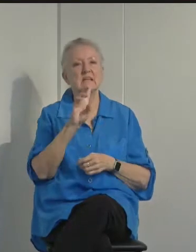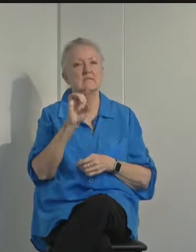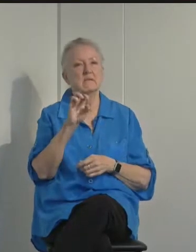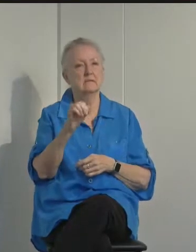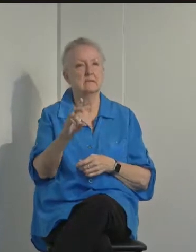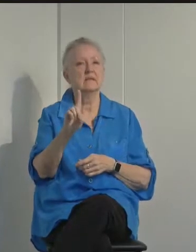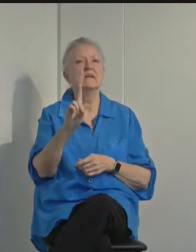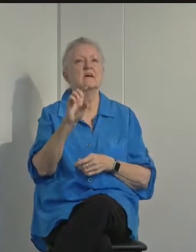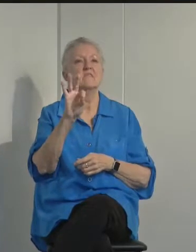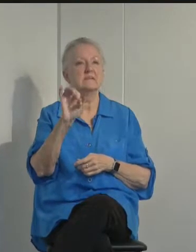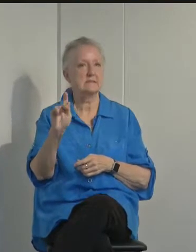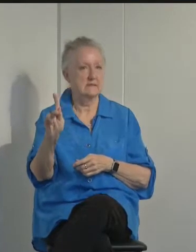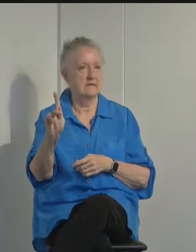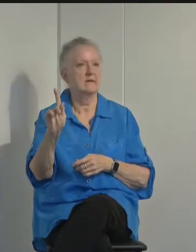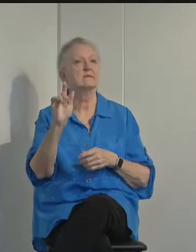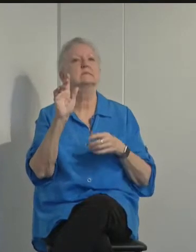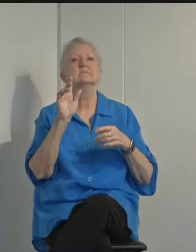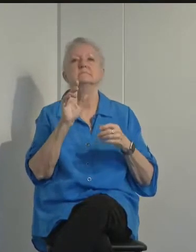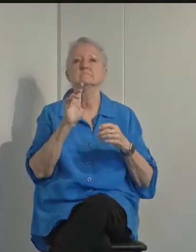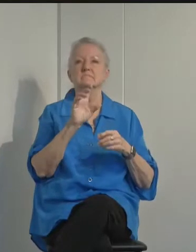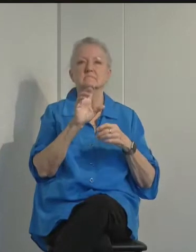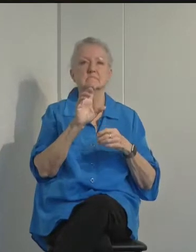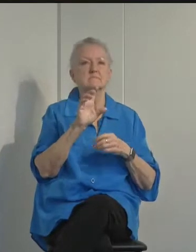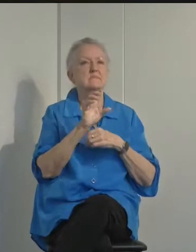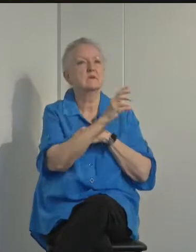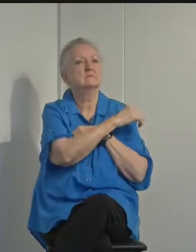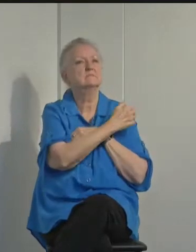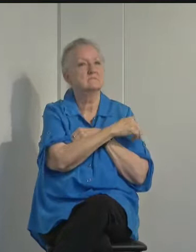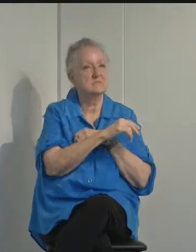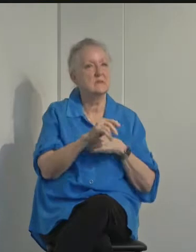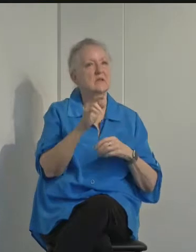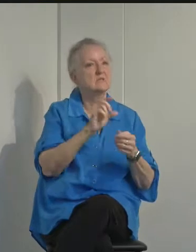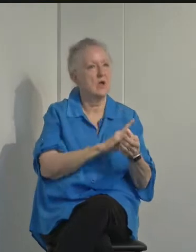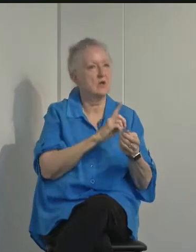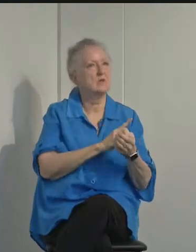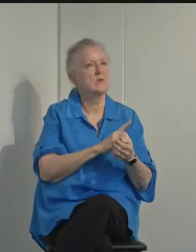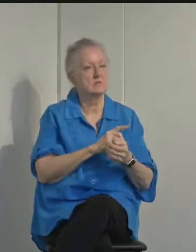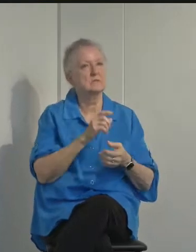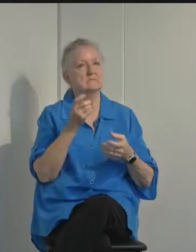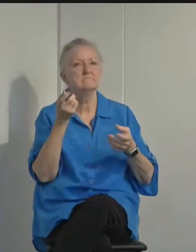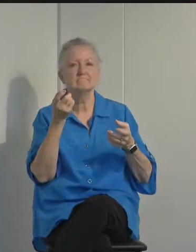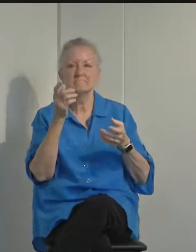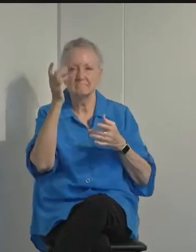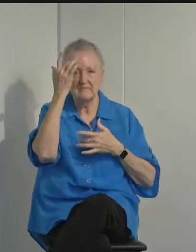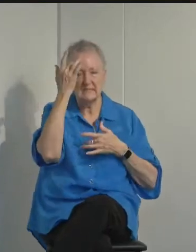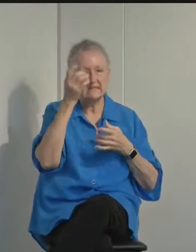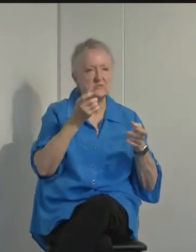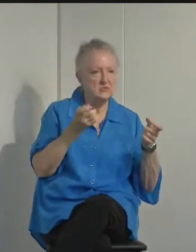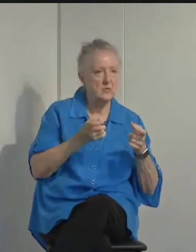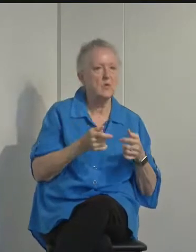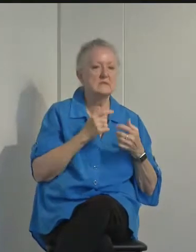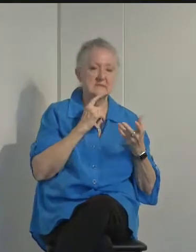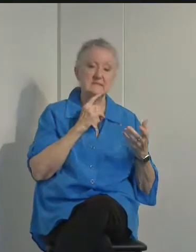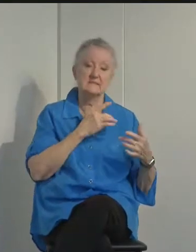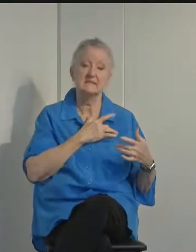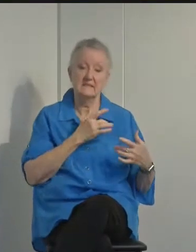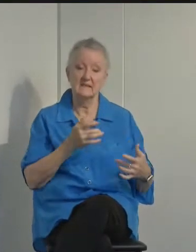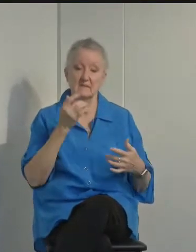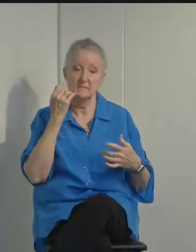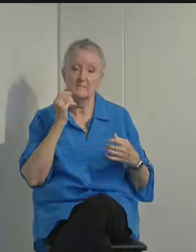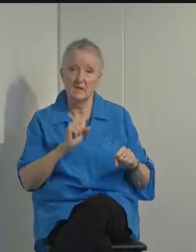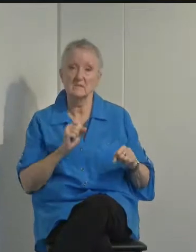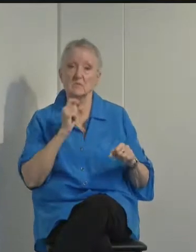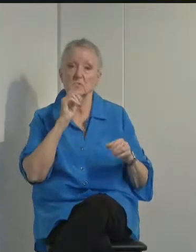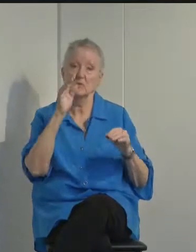Health and a Sansom Clinic doctor, said this week in an interview, it's likely the drop in COVID-19 patients that we're seeing in our